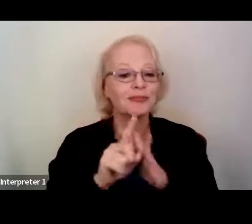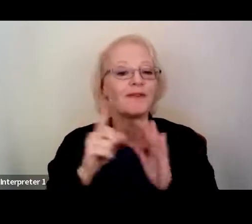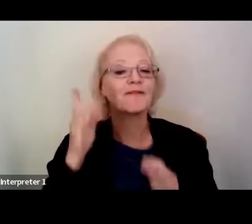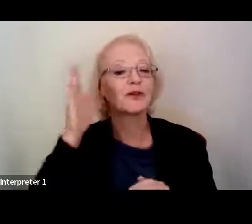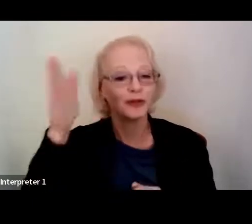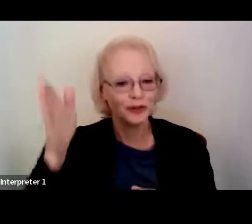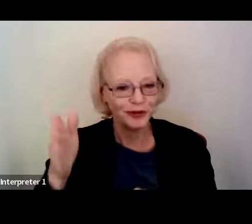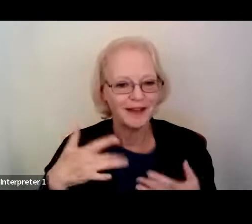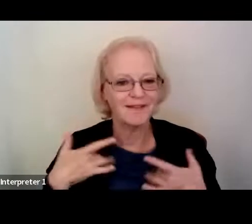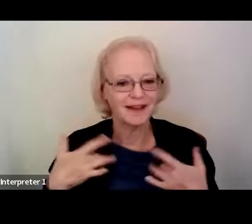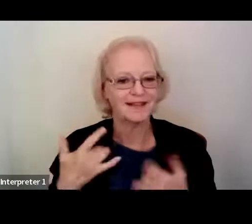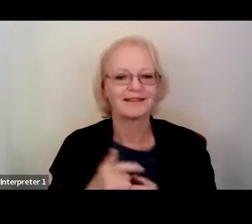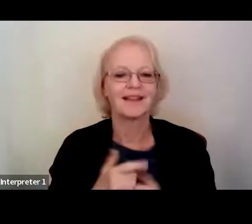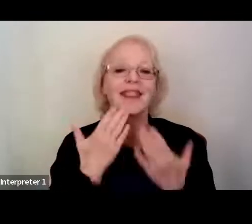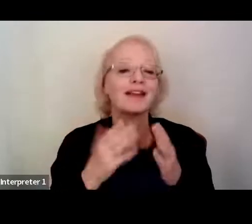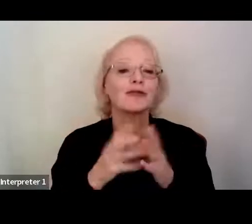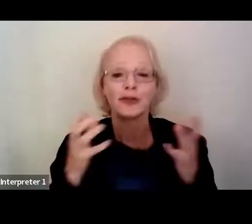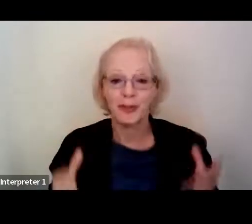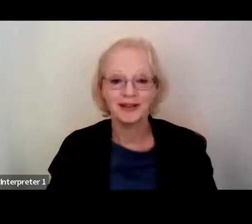Thank you so much.